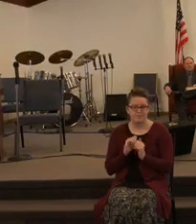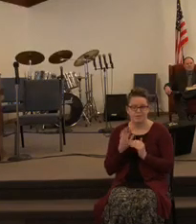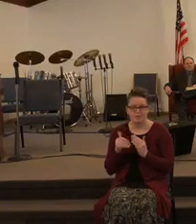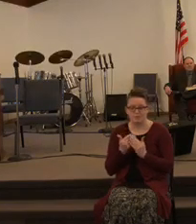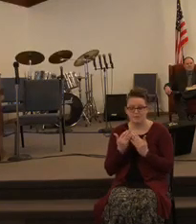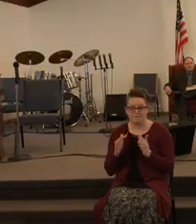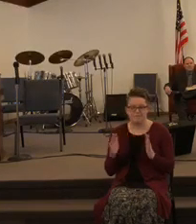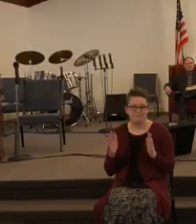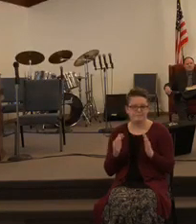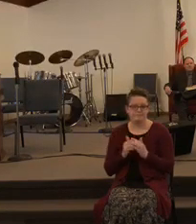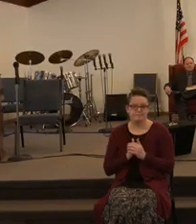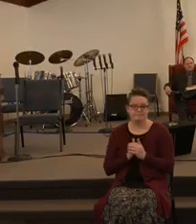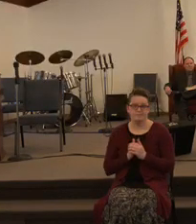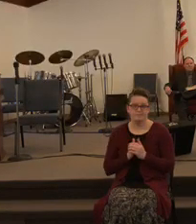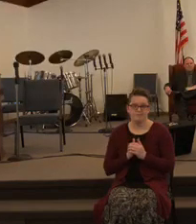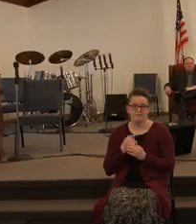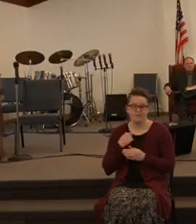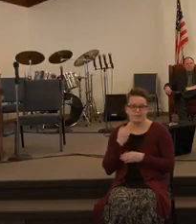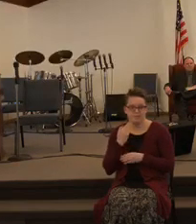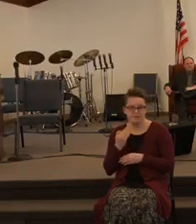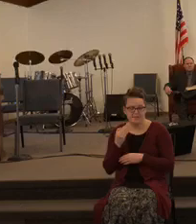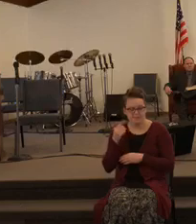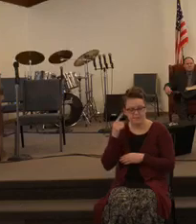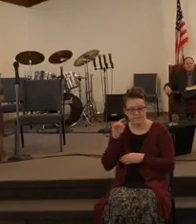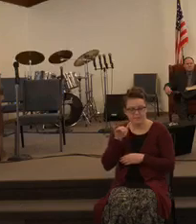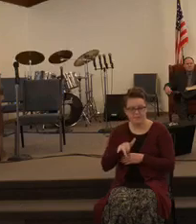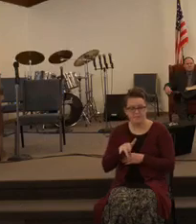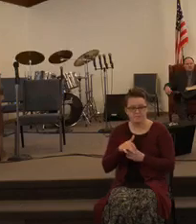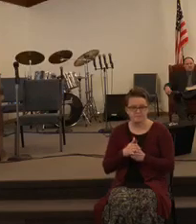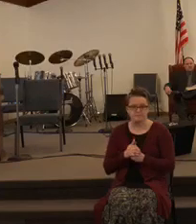thankful for that. Really are appreciative of that.